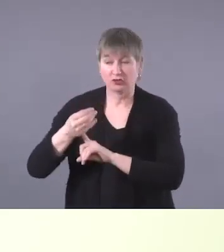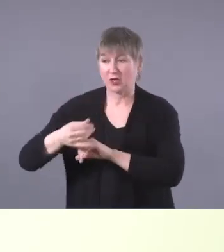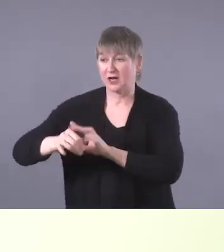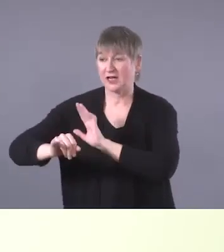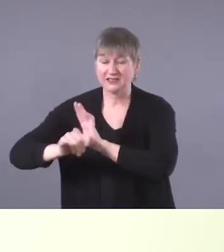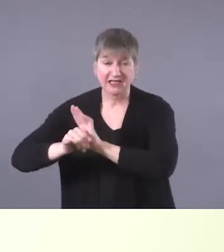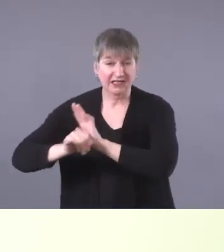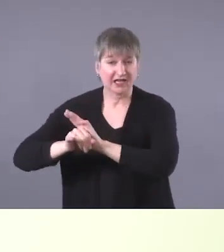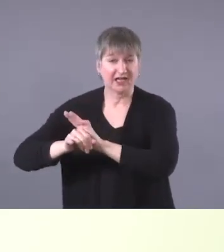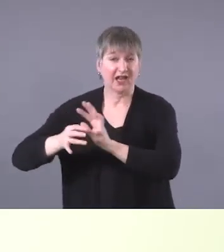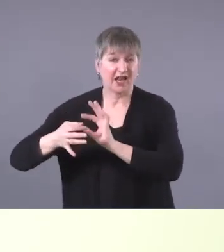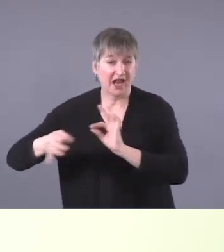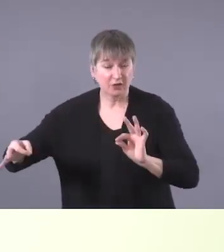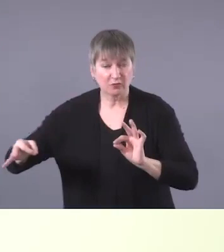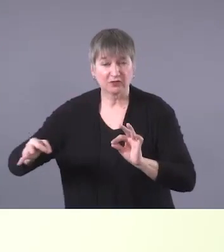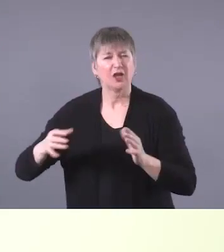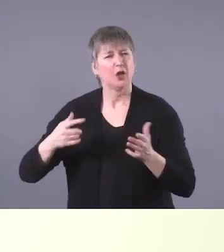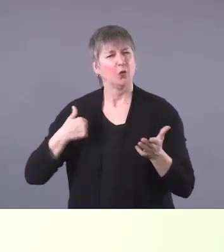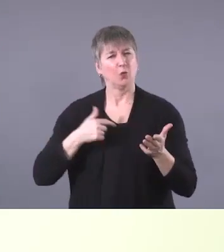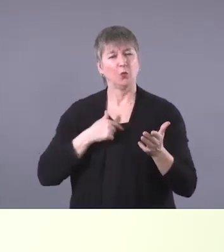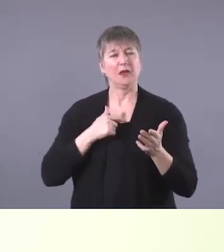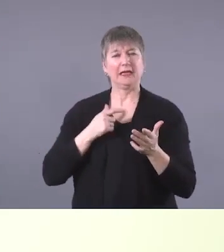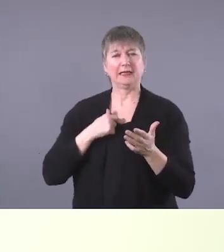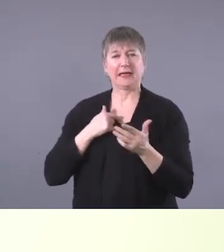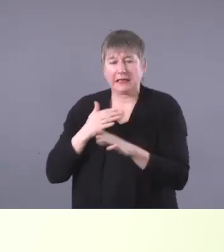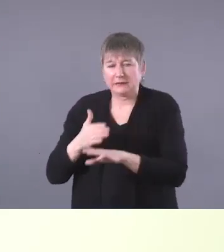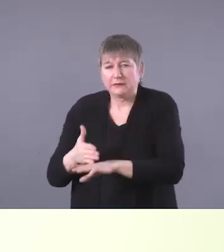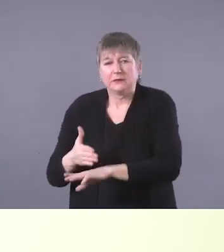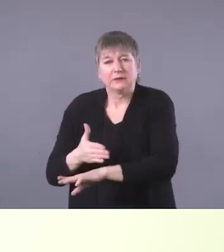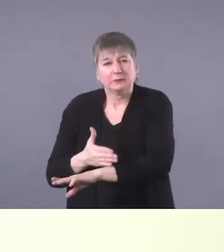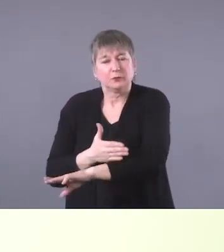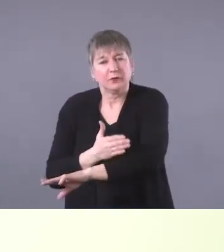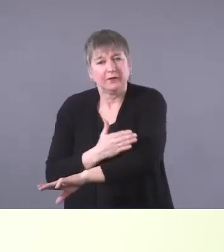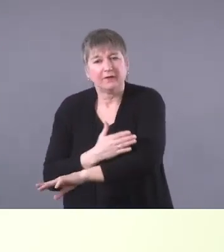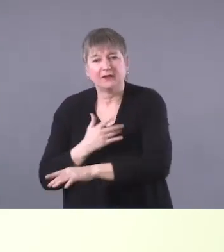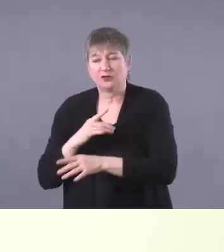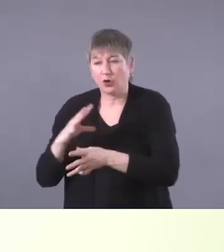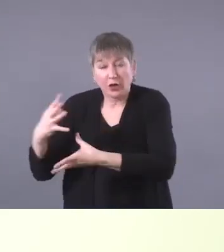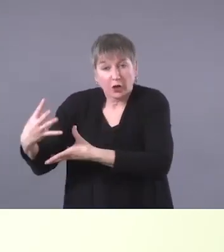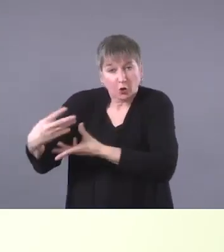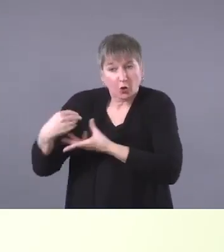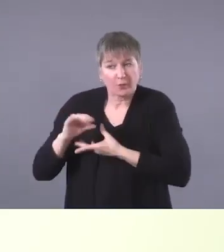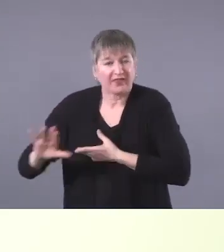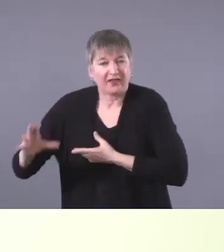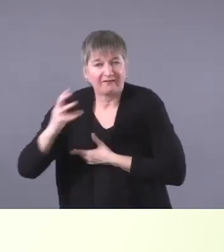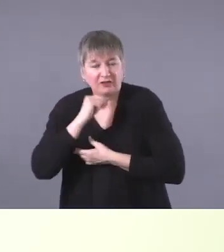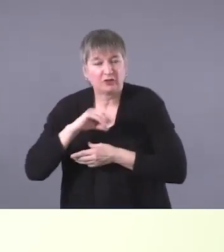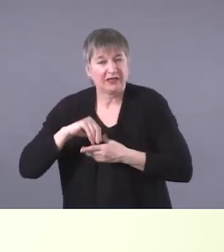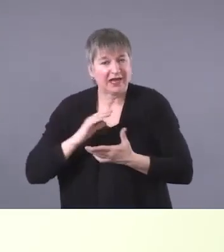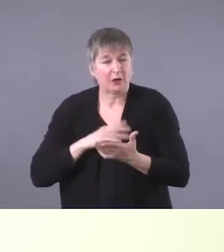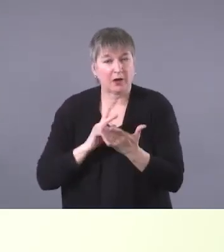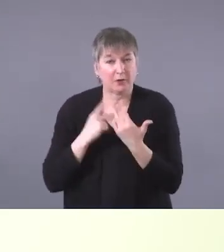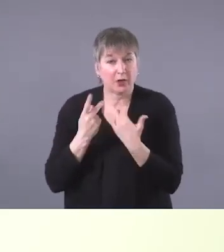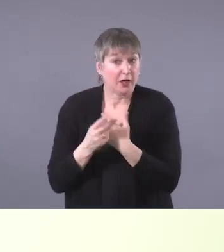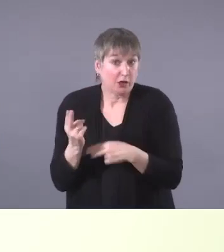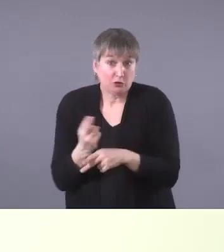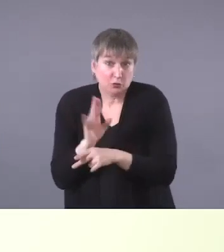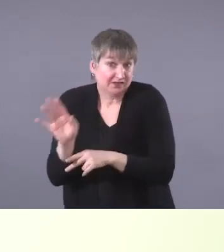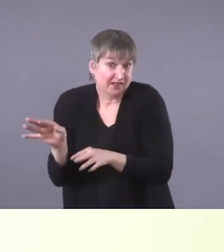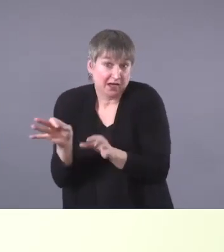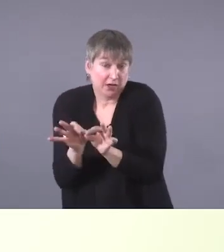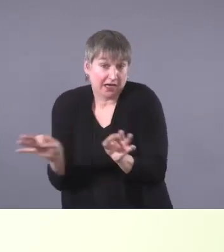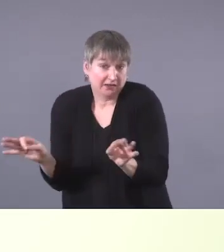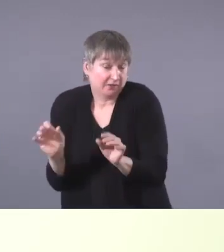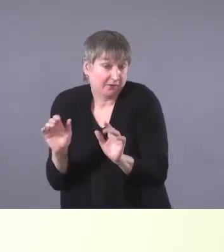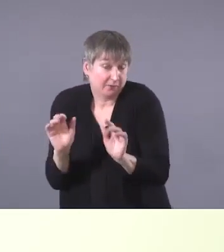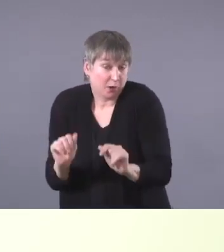process by learning about them and incorporating their values into our programming, um, and use their language when possible. If